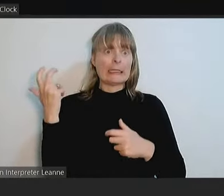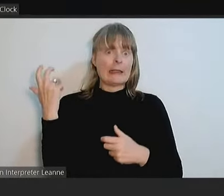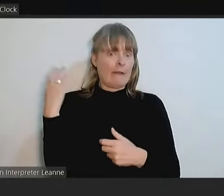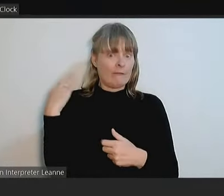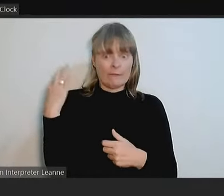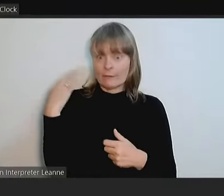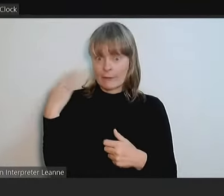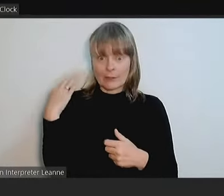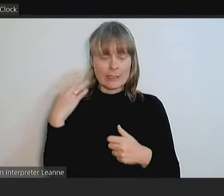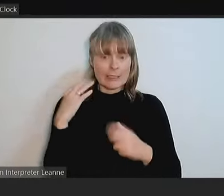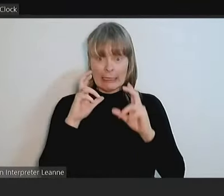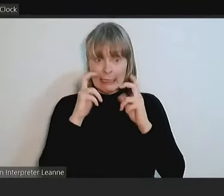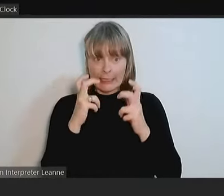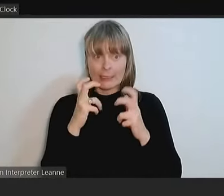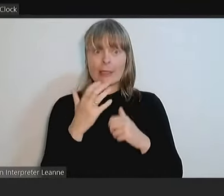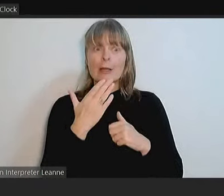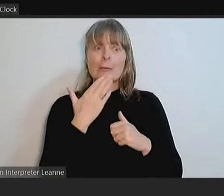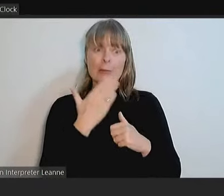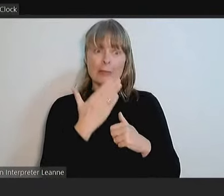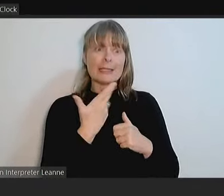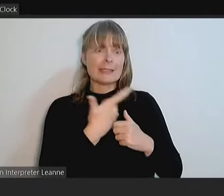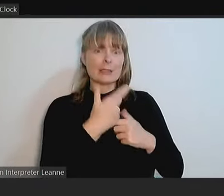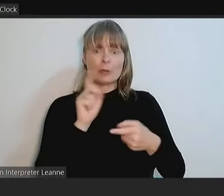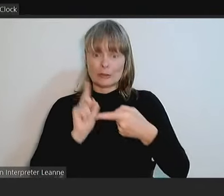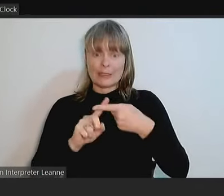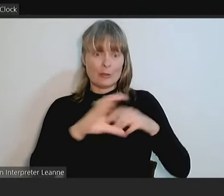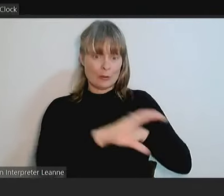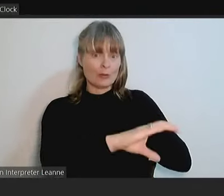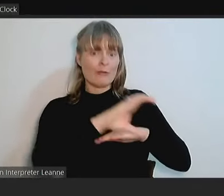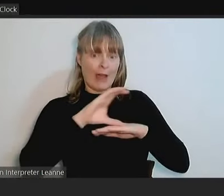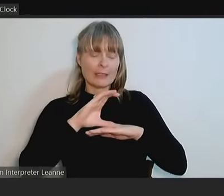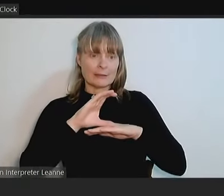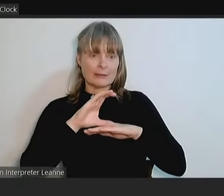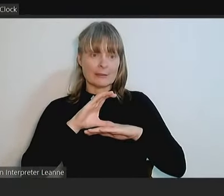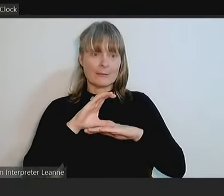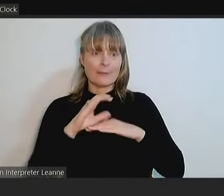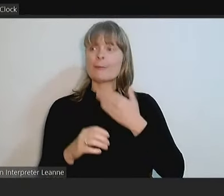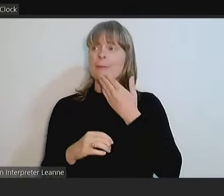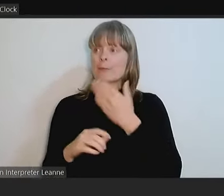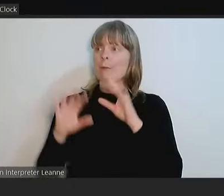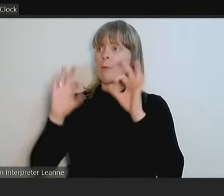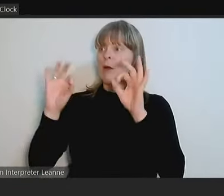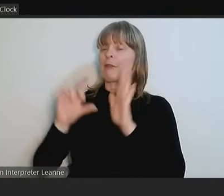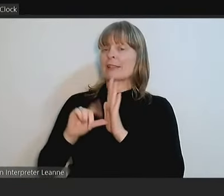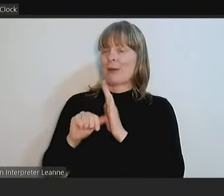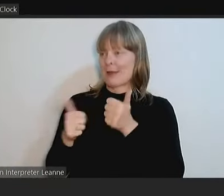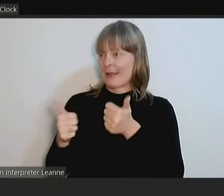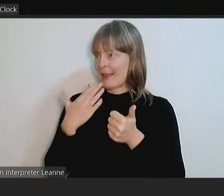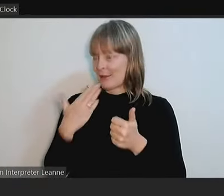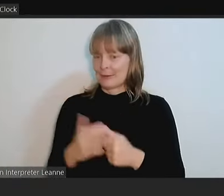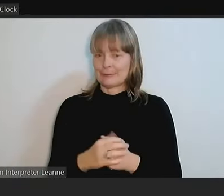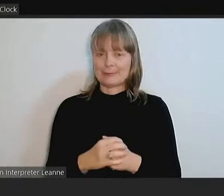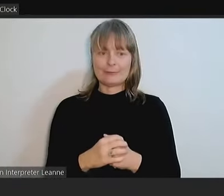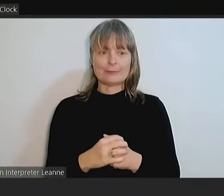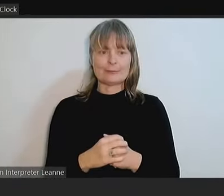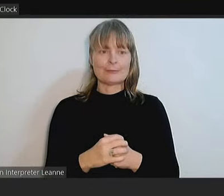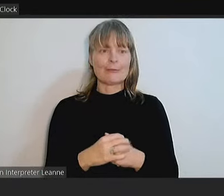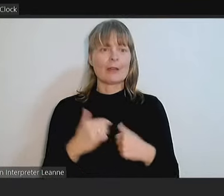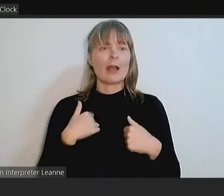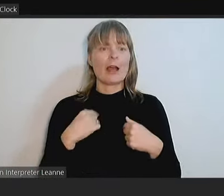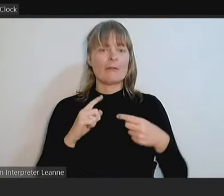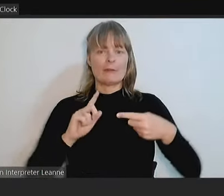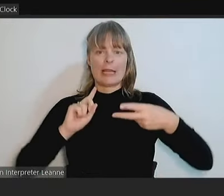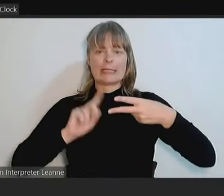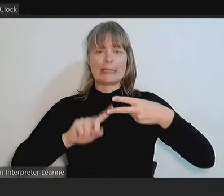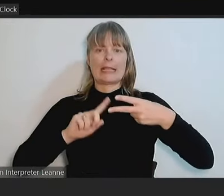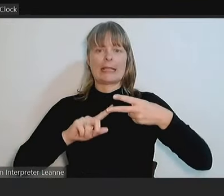our already very busy plates. Thank you. Thank you very much. Perfect timing. I have another second petition from